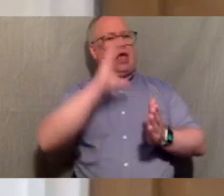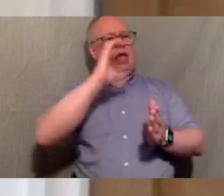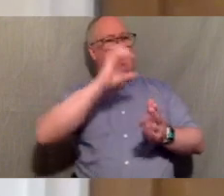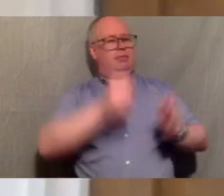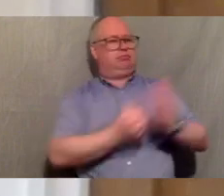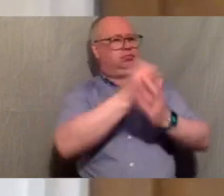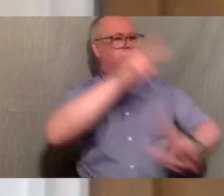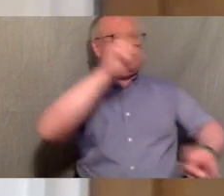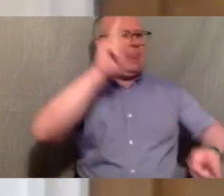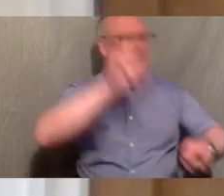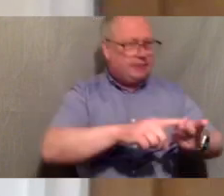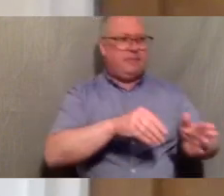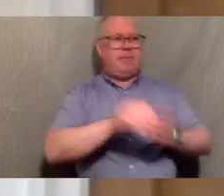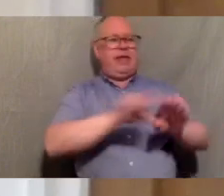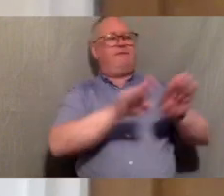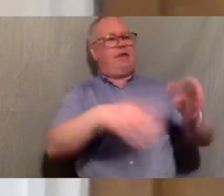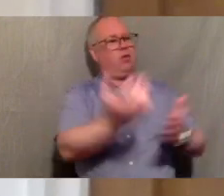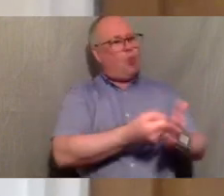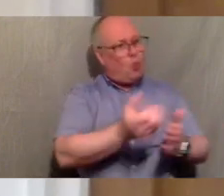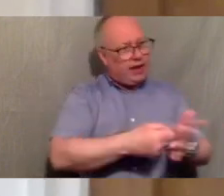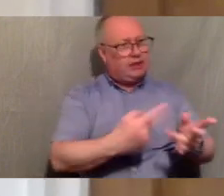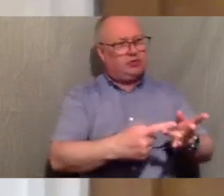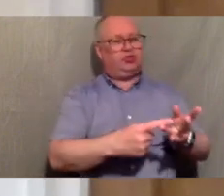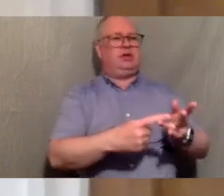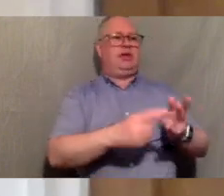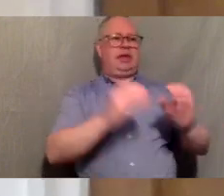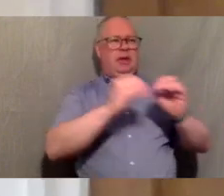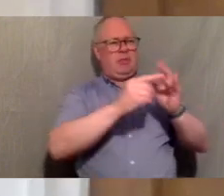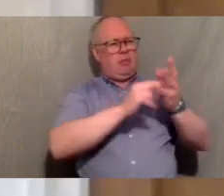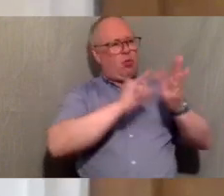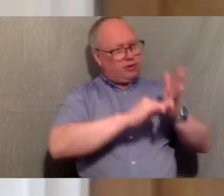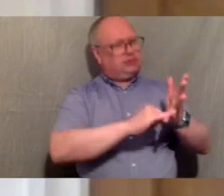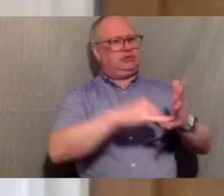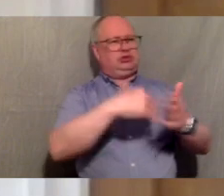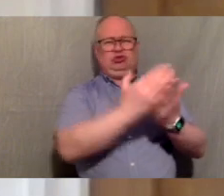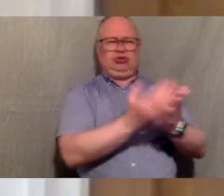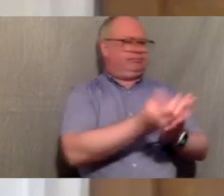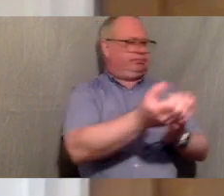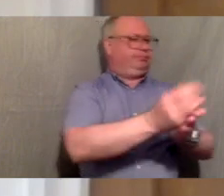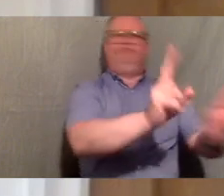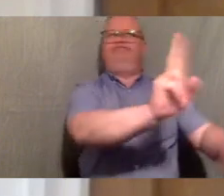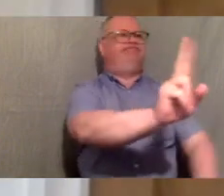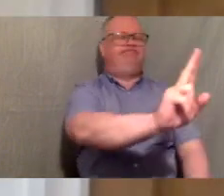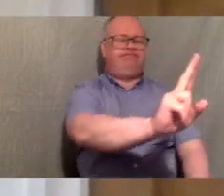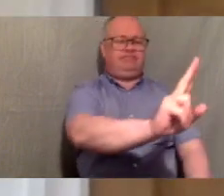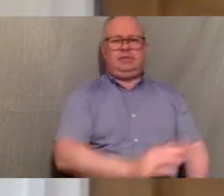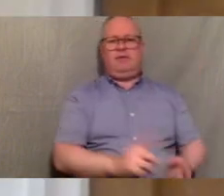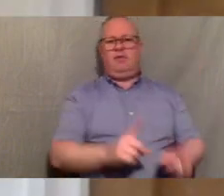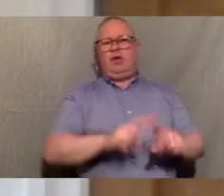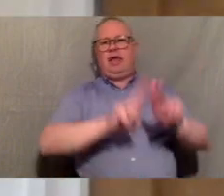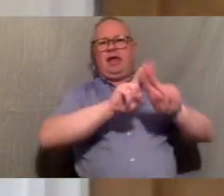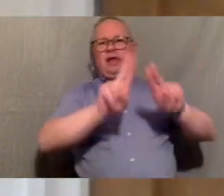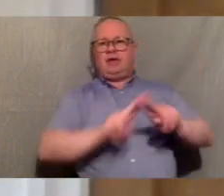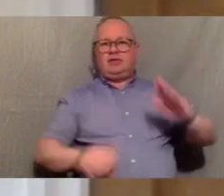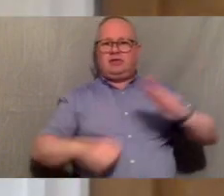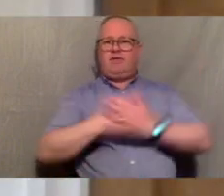withholding bonuses and dividends and probably many other things too and when it comes to international development funding then